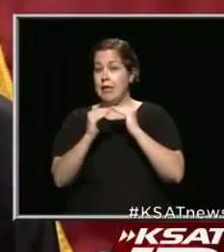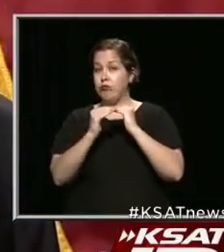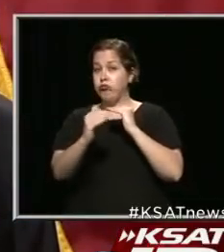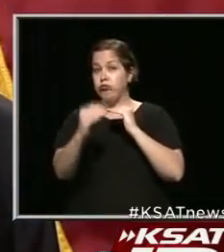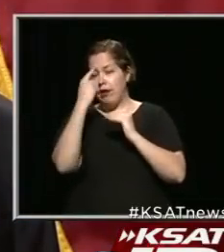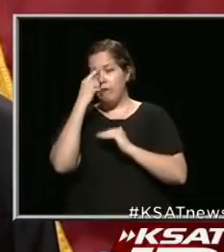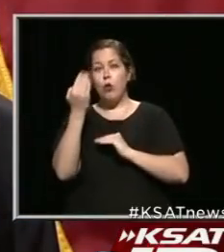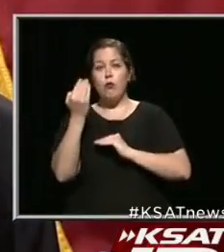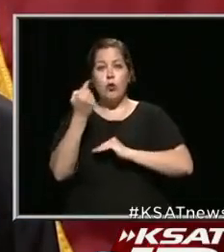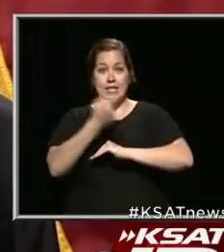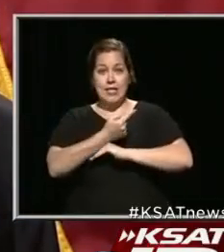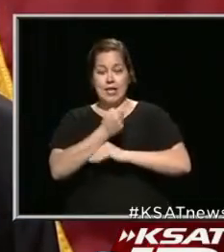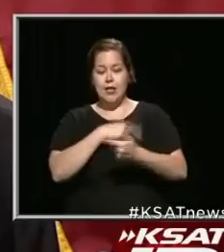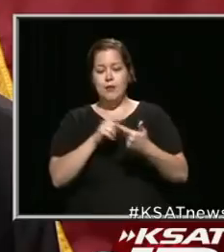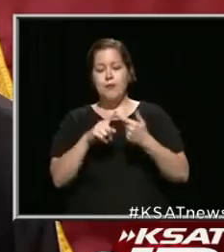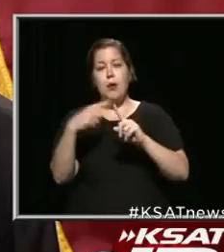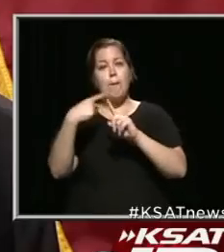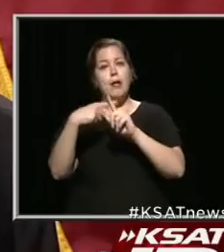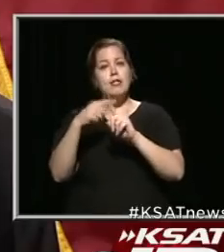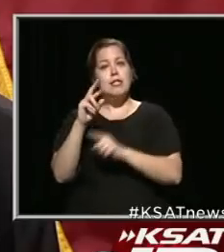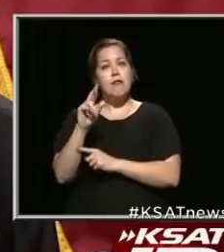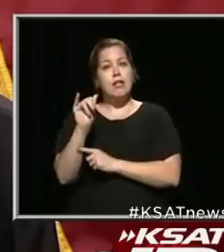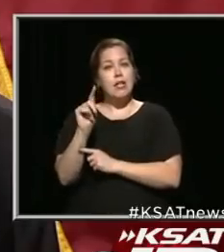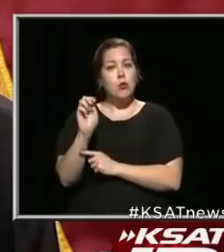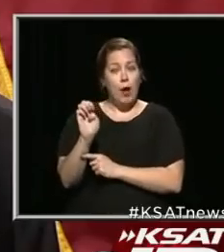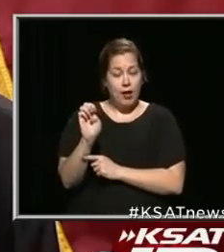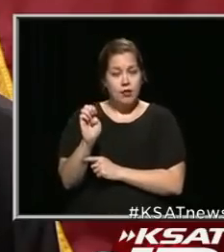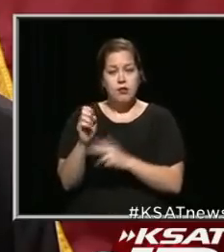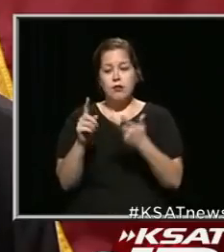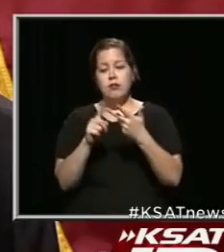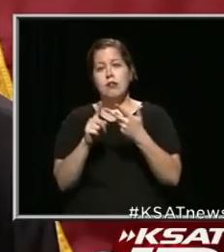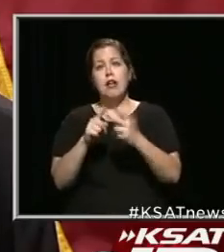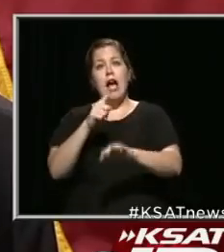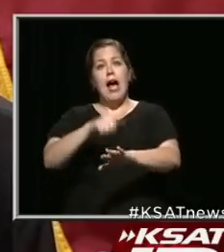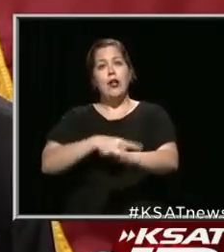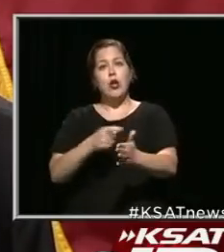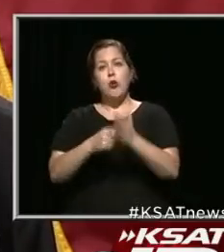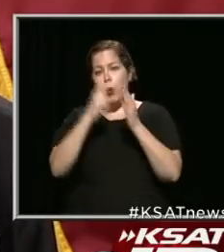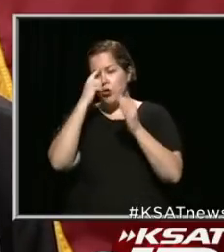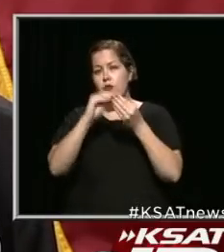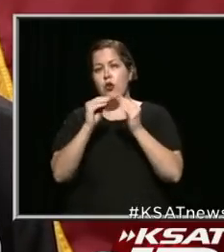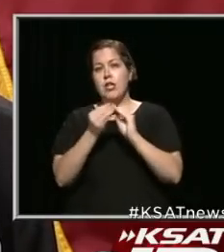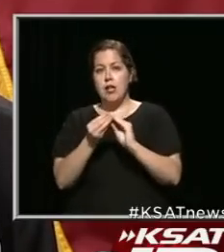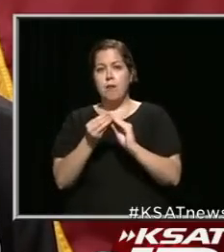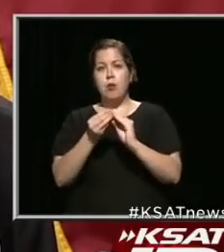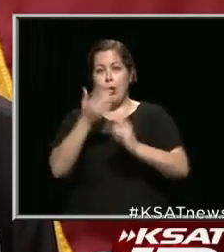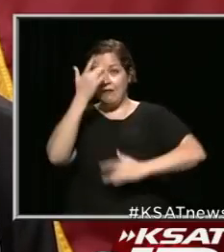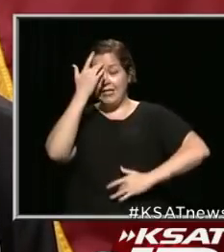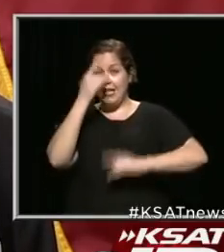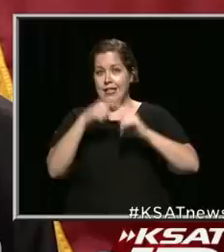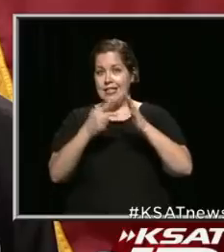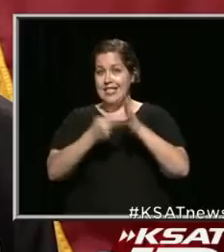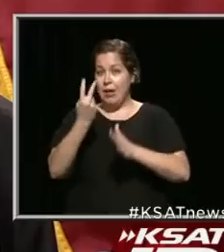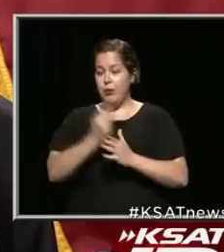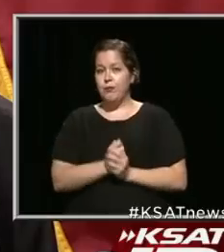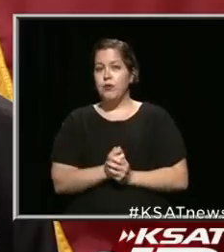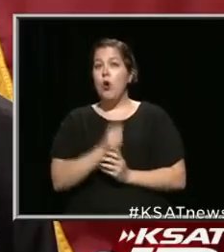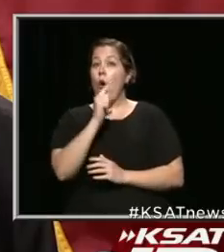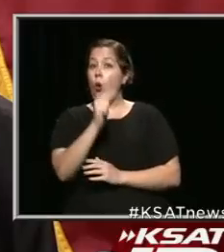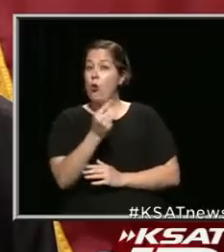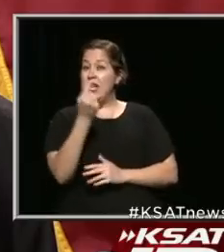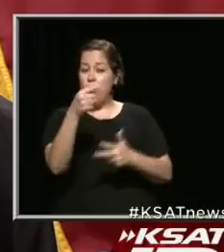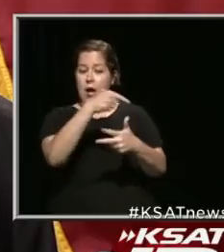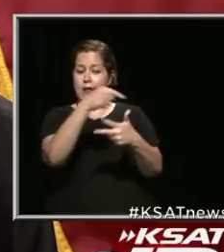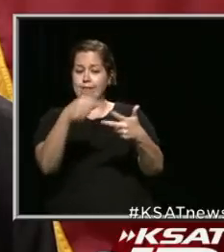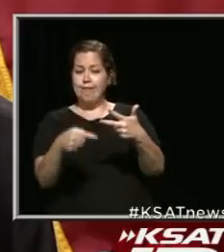14-day decline. Positivity rate, as well as how long it takes for the number of cases in our community to double. Only one of